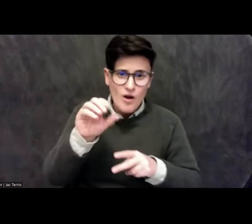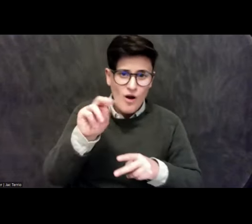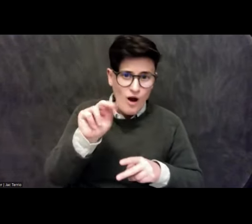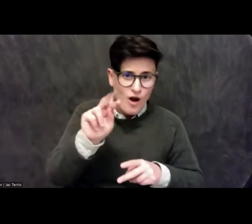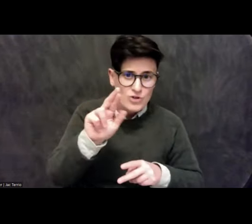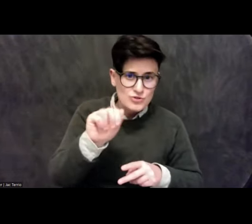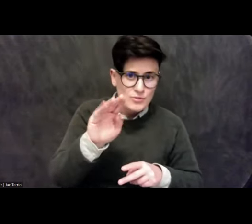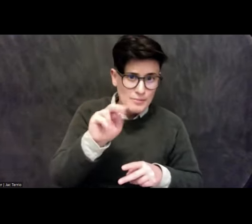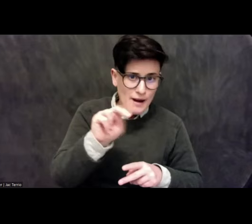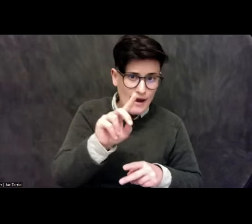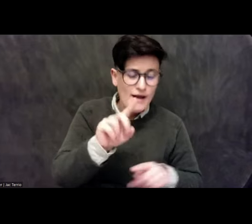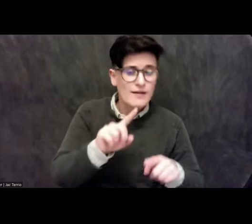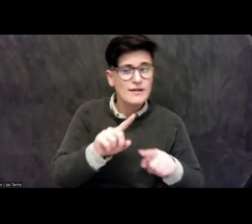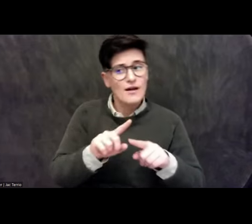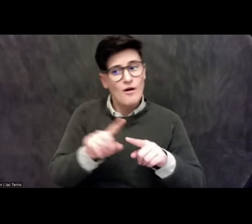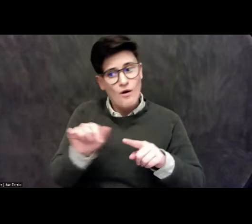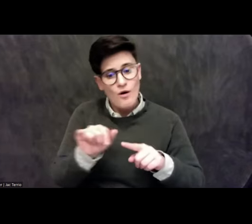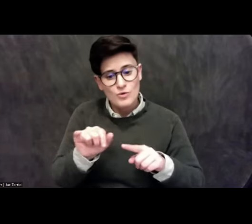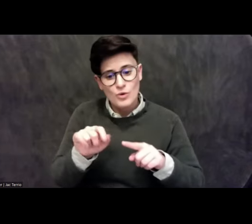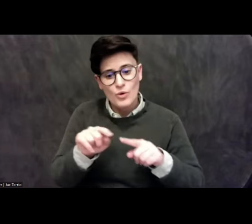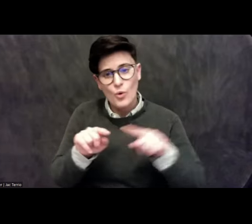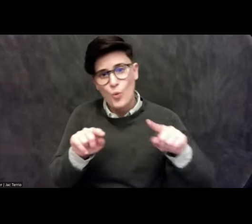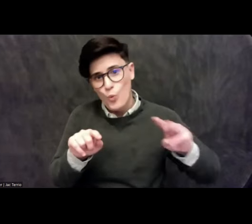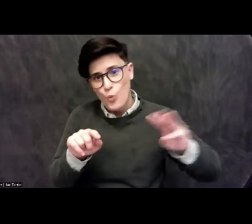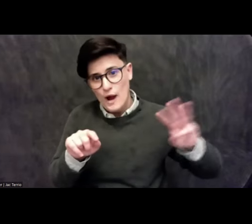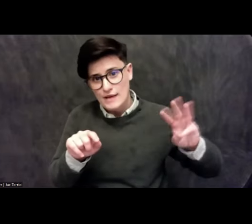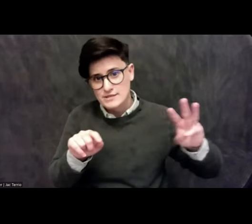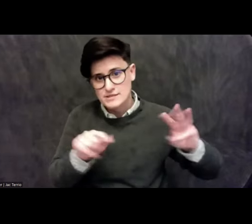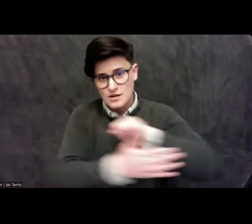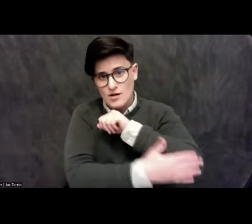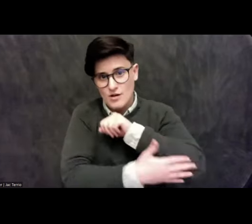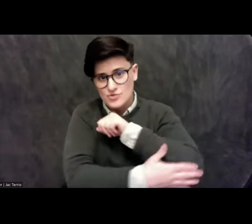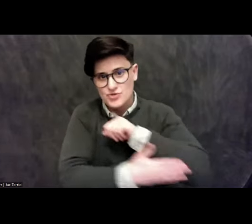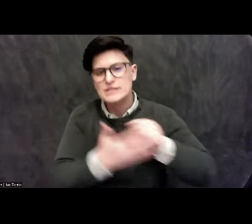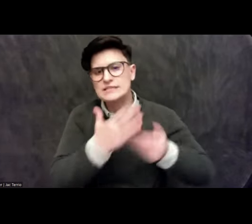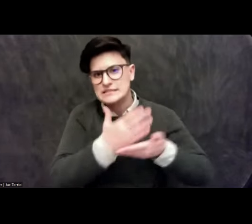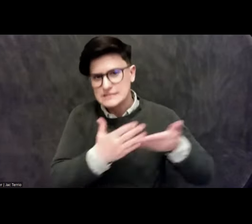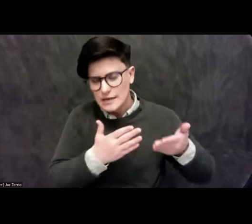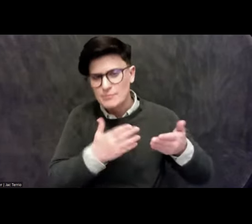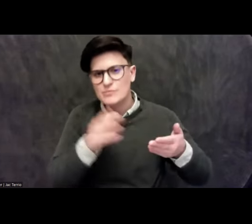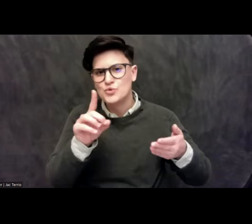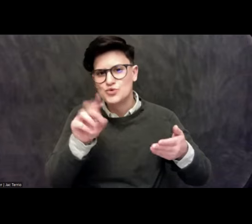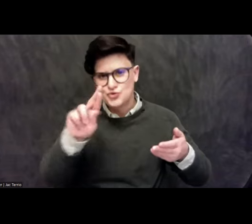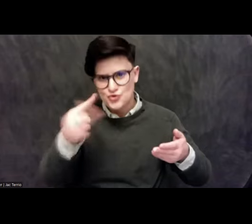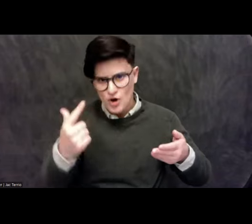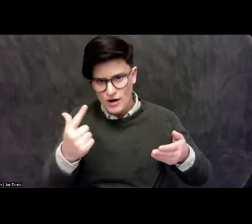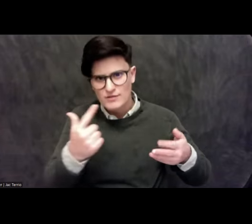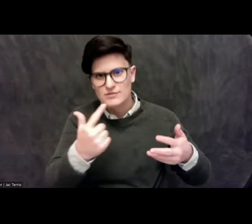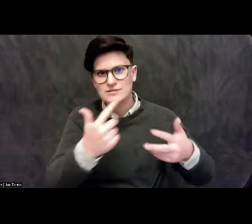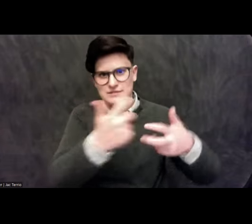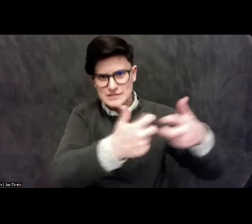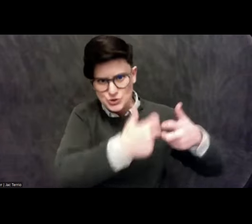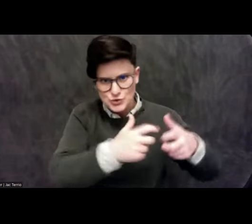country, where there are drug corridors and some some growing or labs.